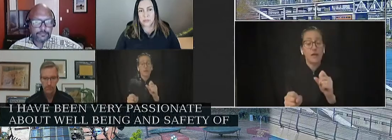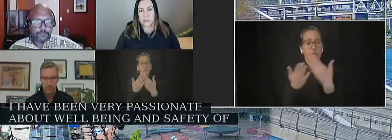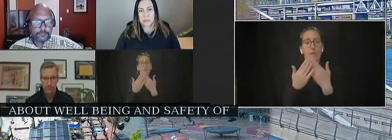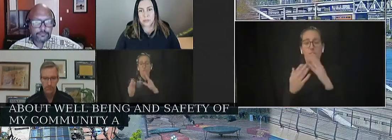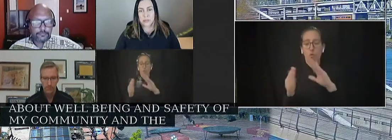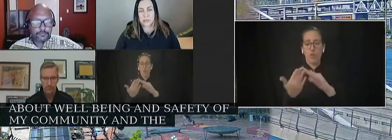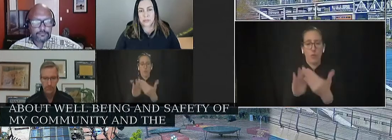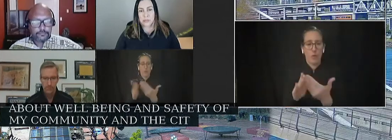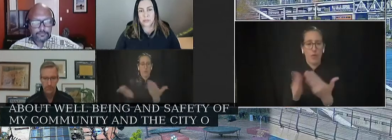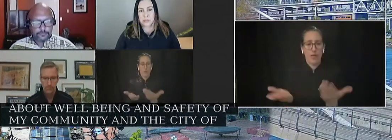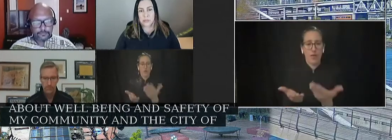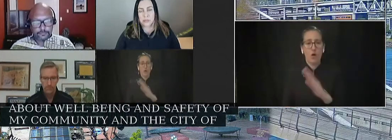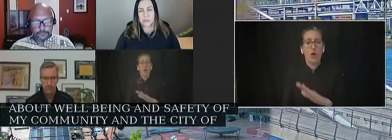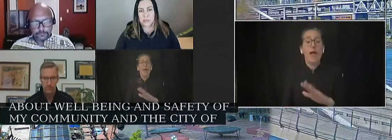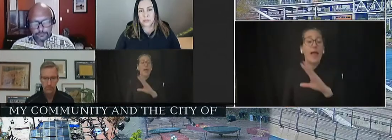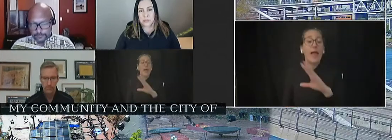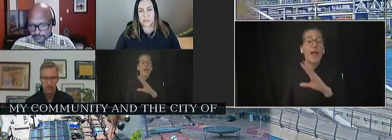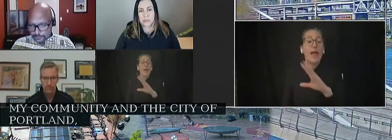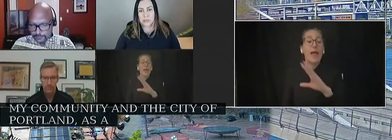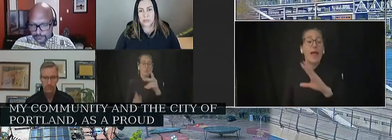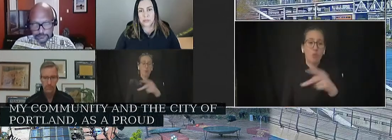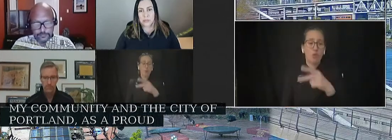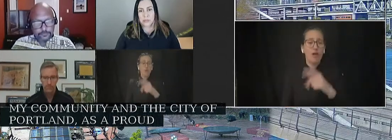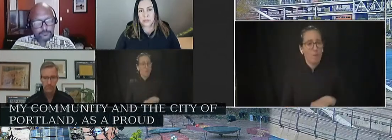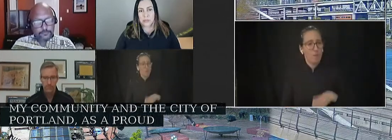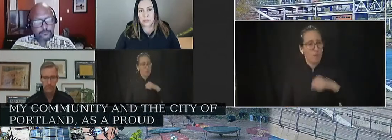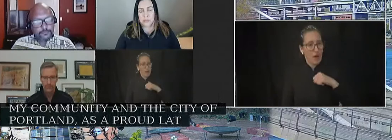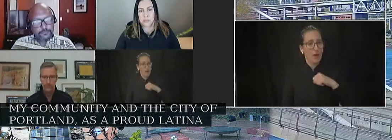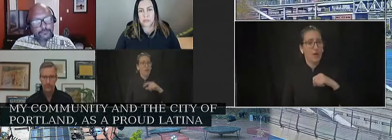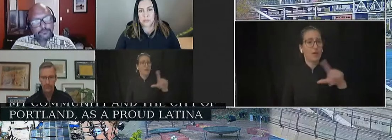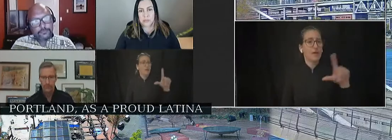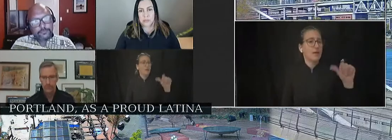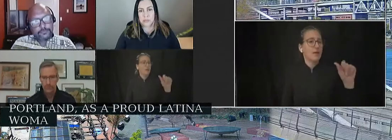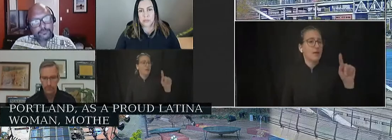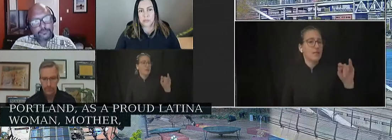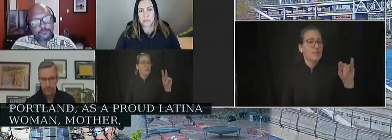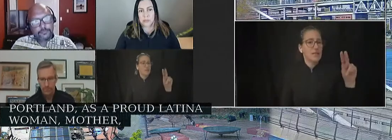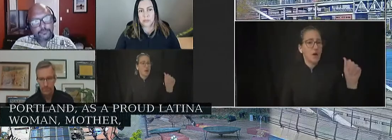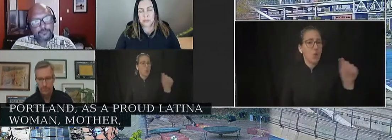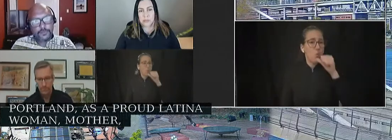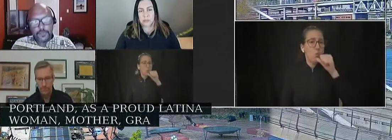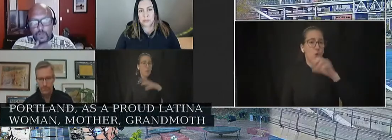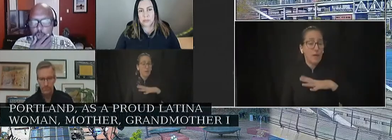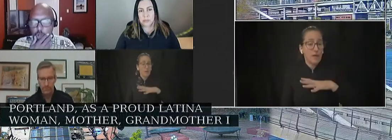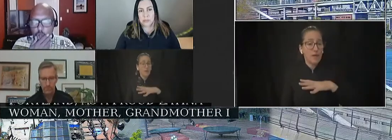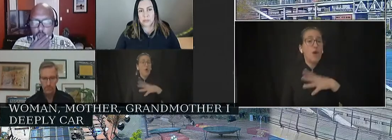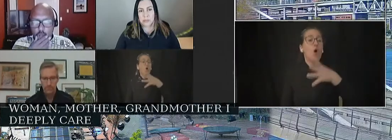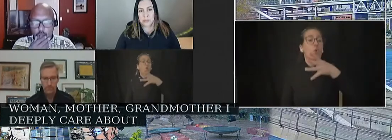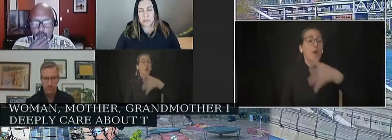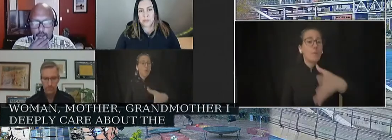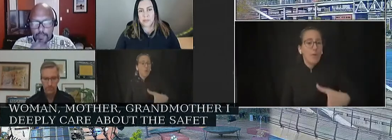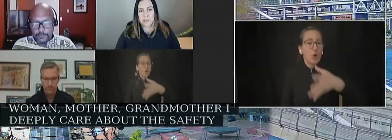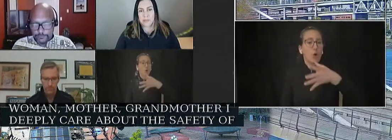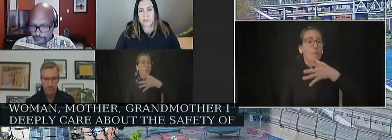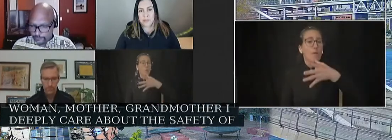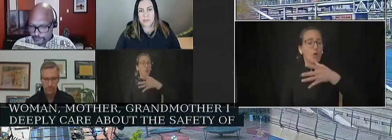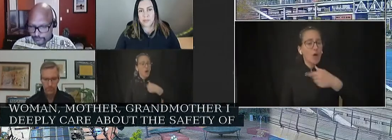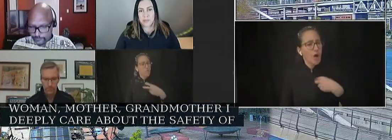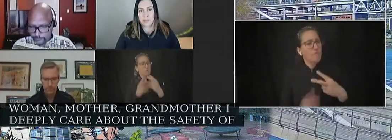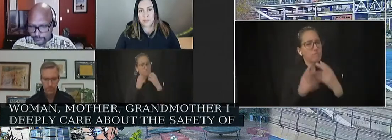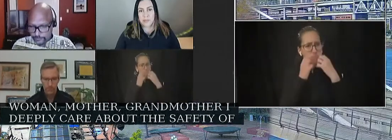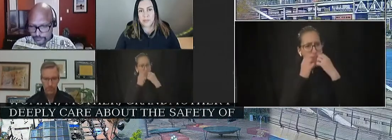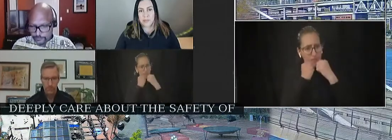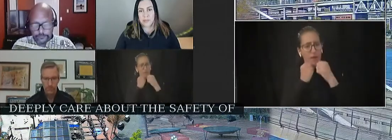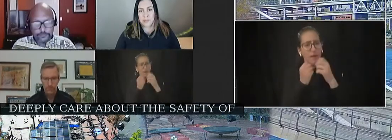As a proud Latina woman, mother, grandmother, and Portlander, I deeply care about the safety of our community and my Latino families.